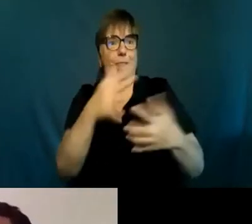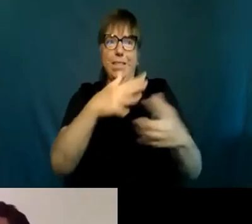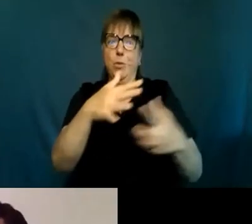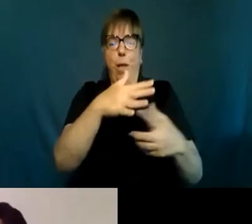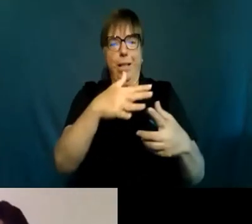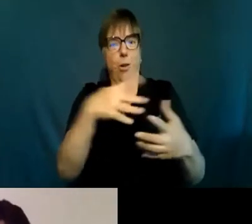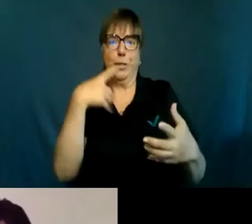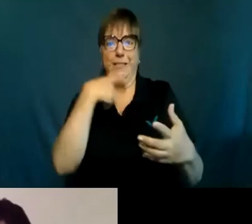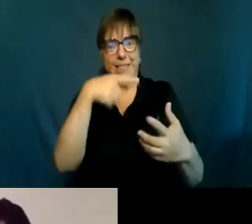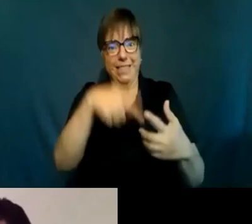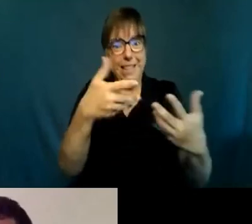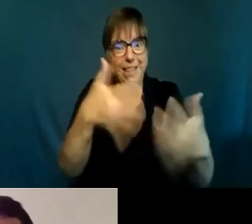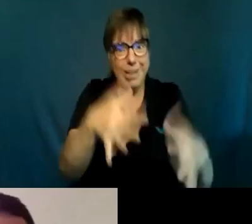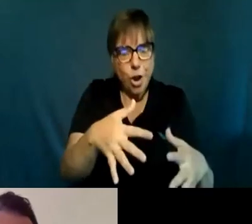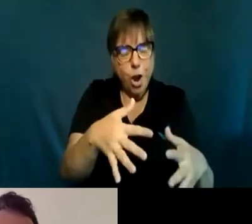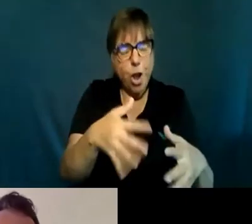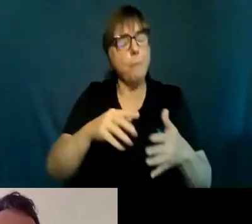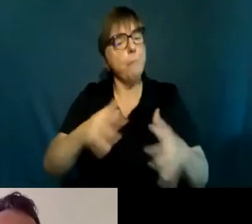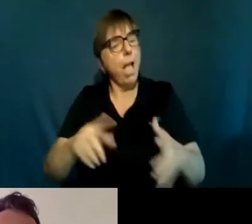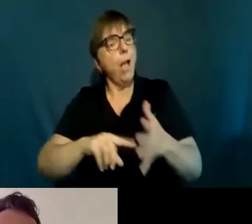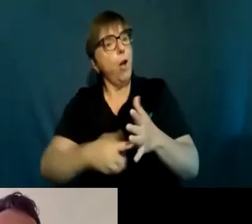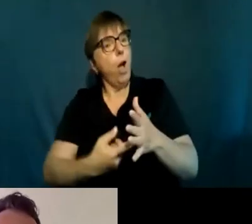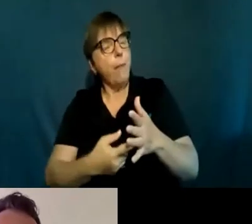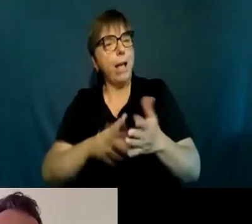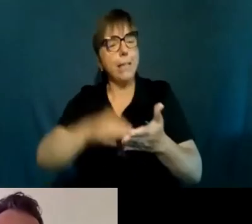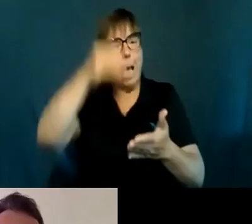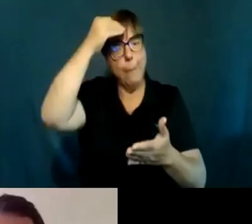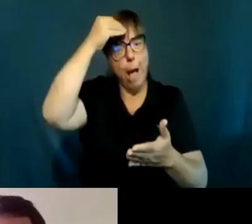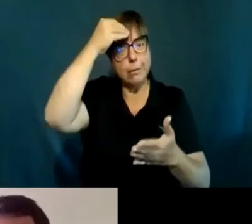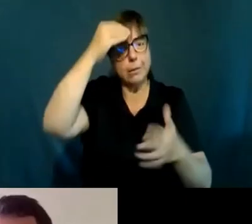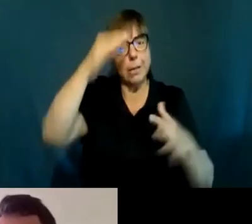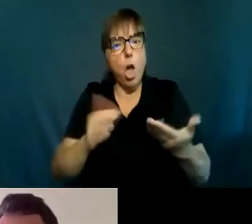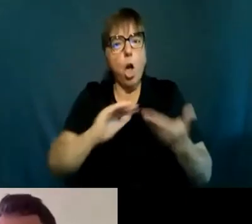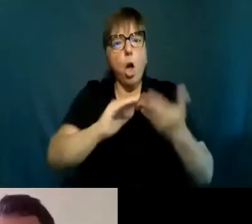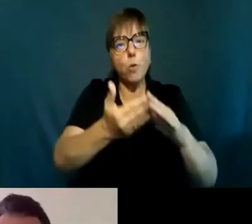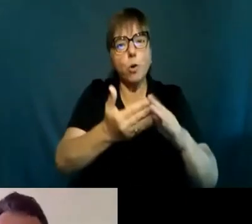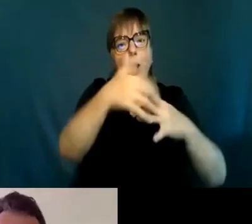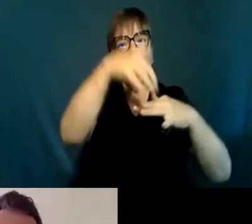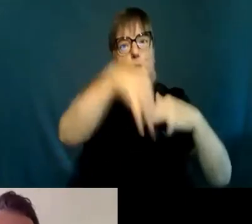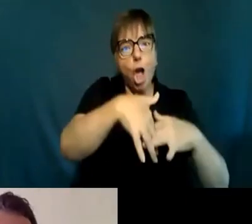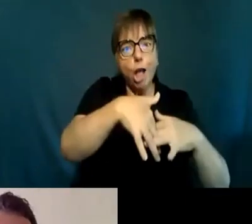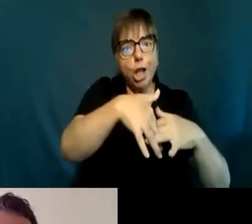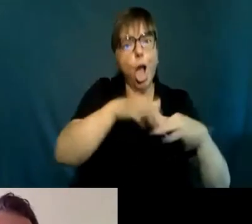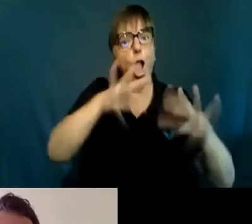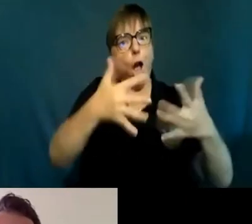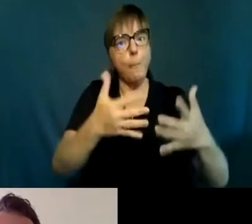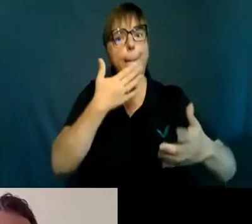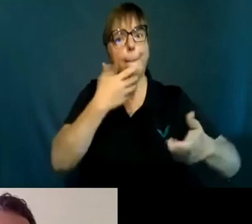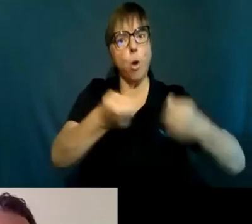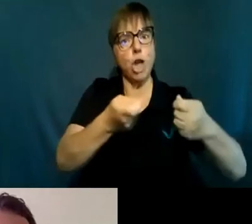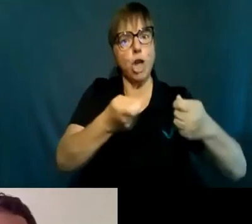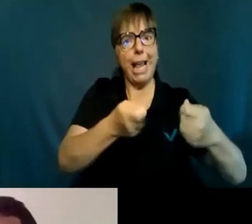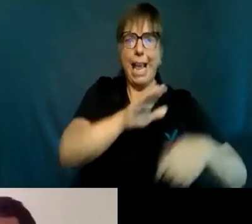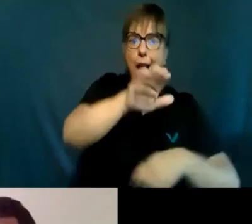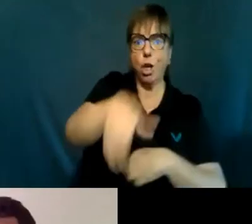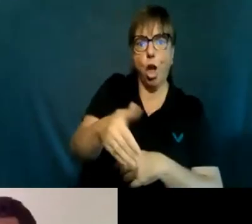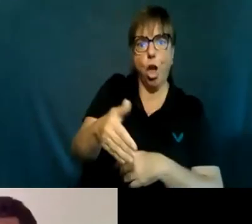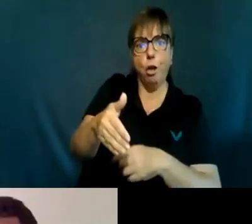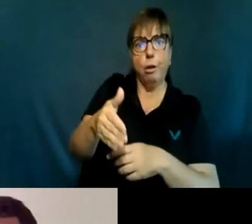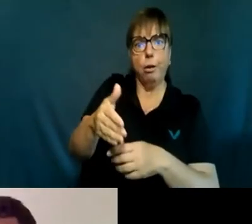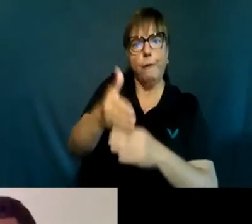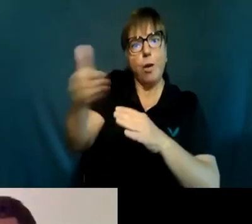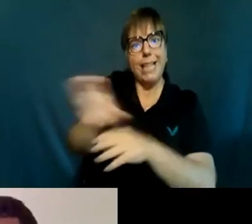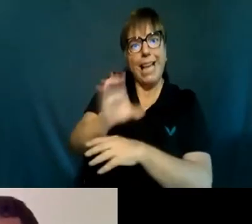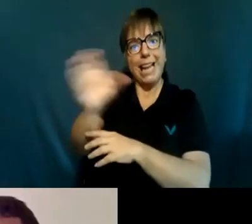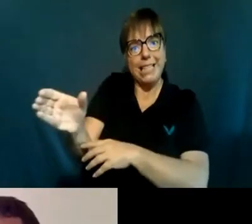how many Indigenous have better managed COVID-19 than their Canadian neighbors. In the Colombian-Britannia, for example, the